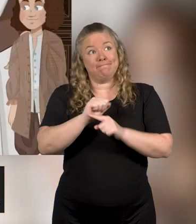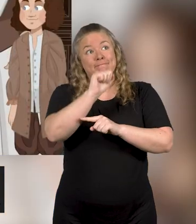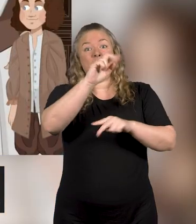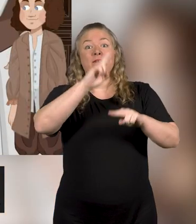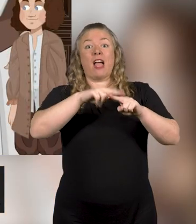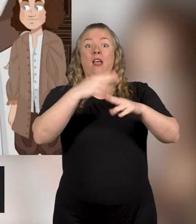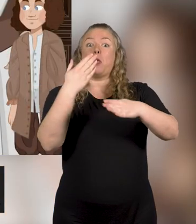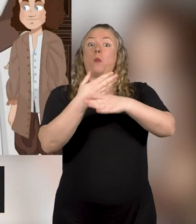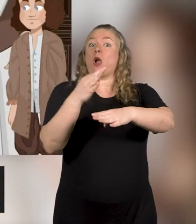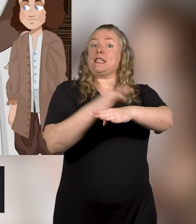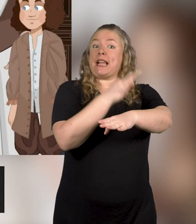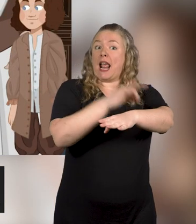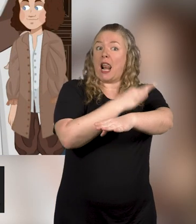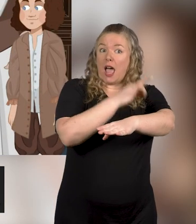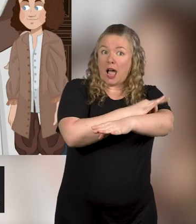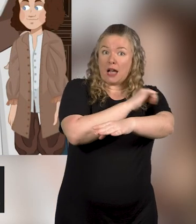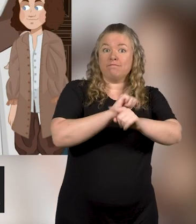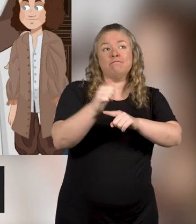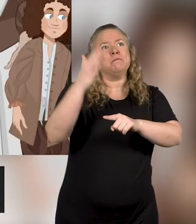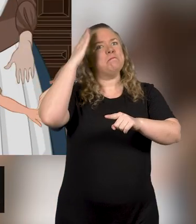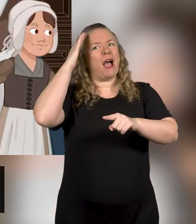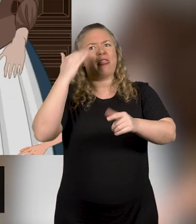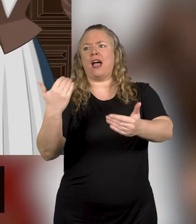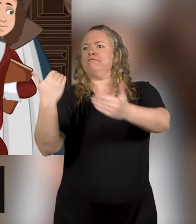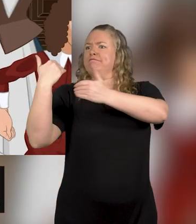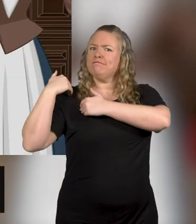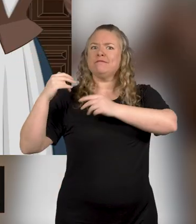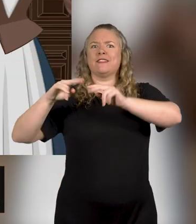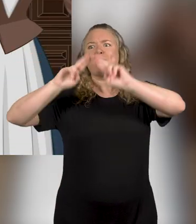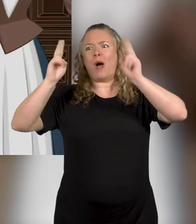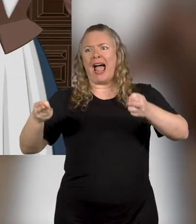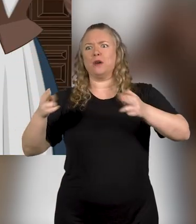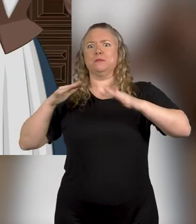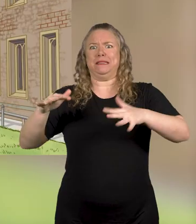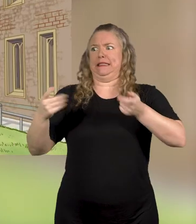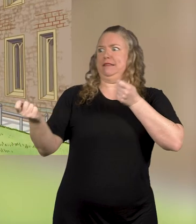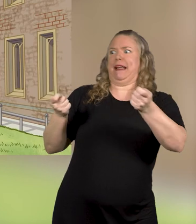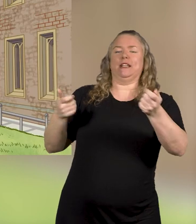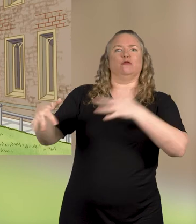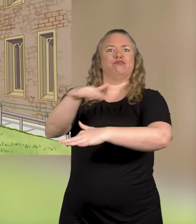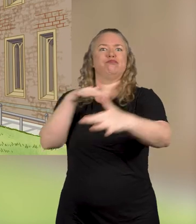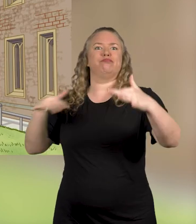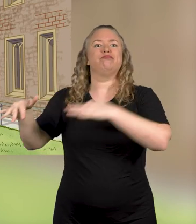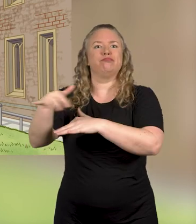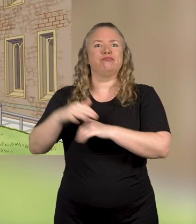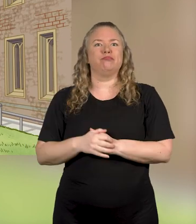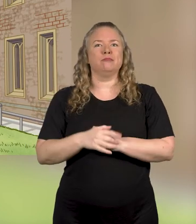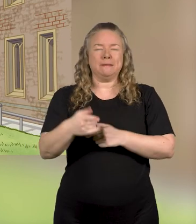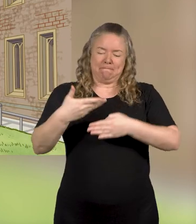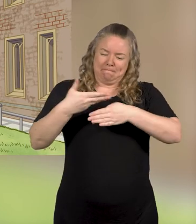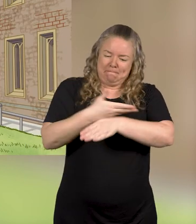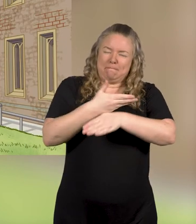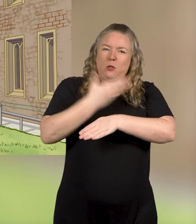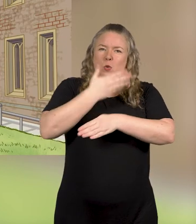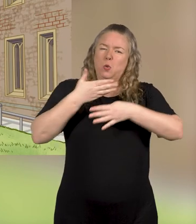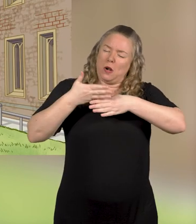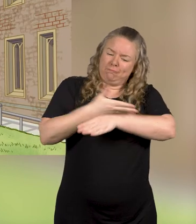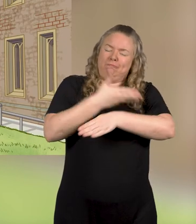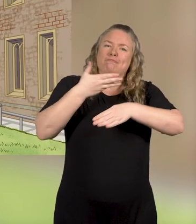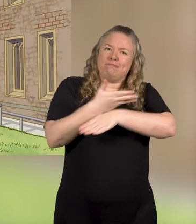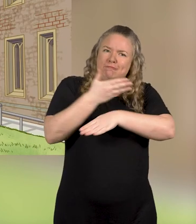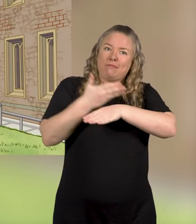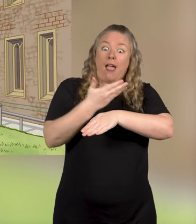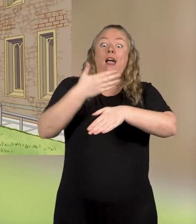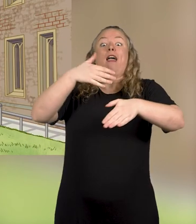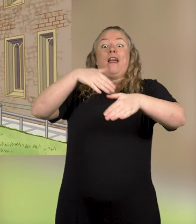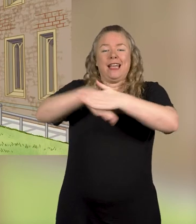Pepys' father was a tailor and his mother ran a busy household. Pepys worked hard at school, which meant he